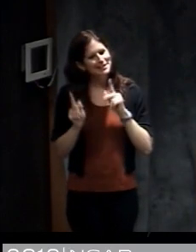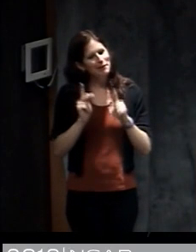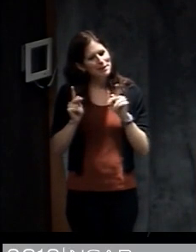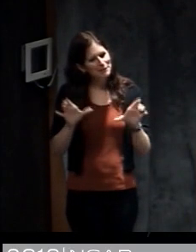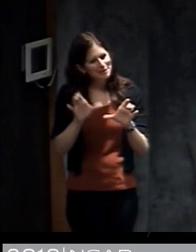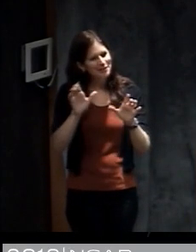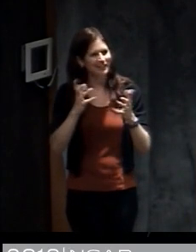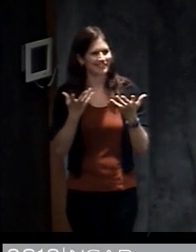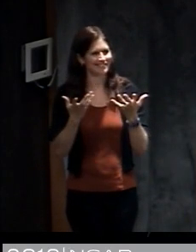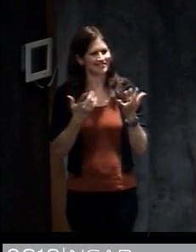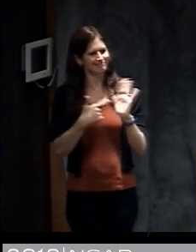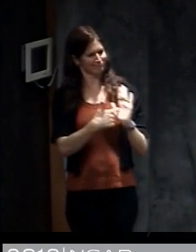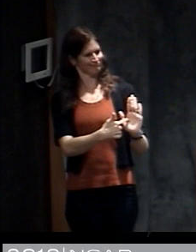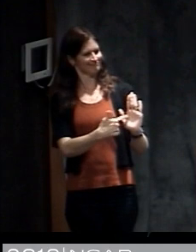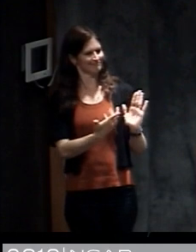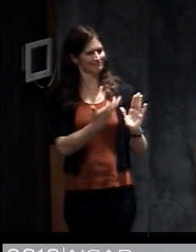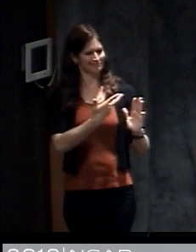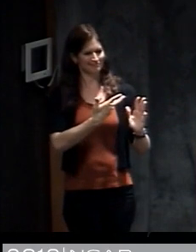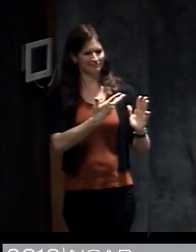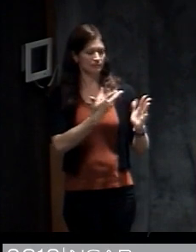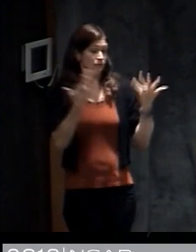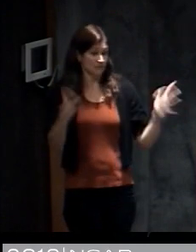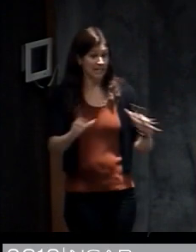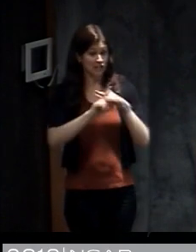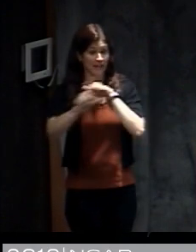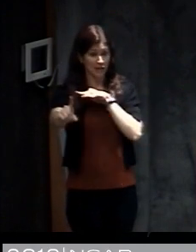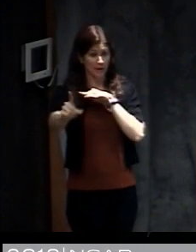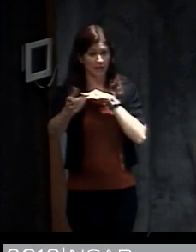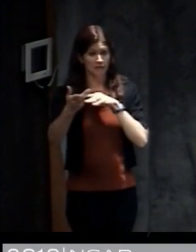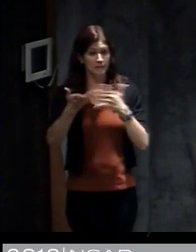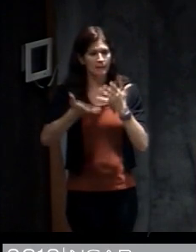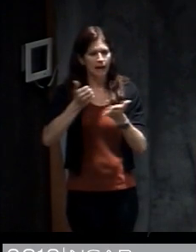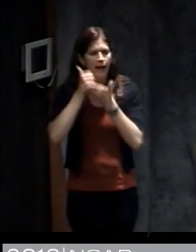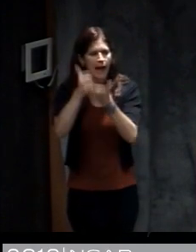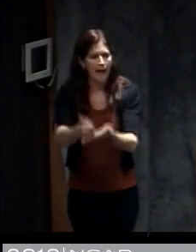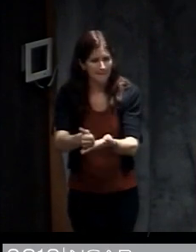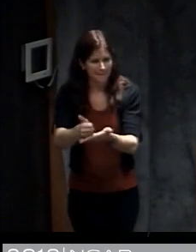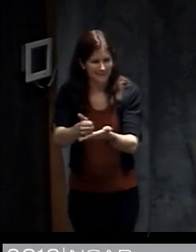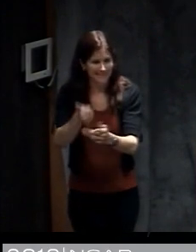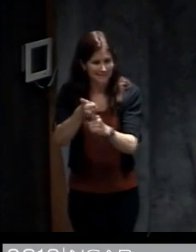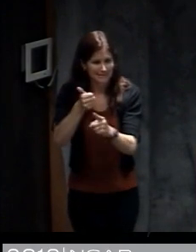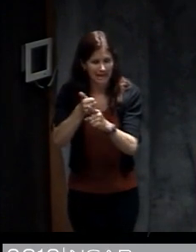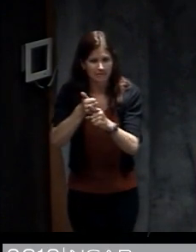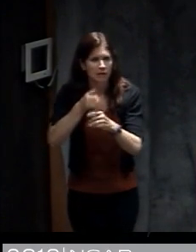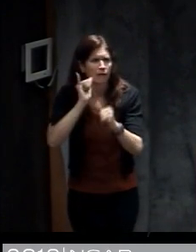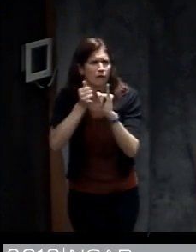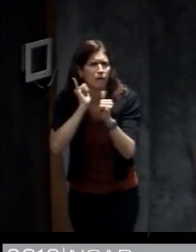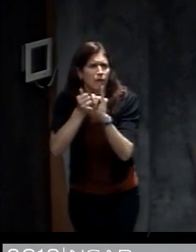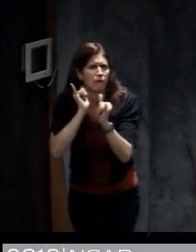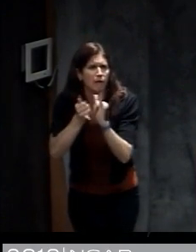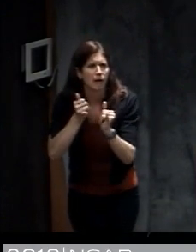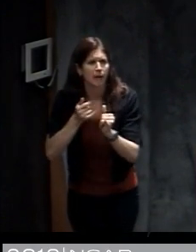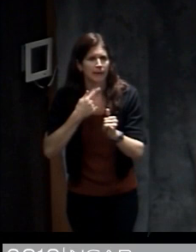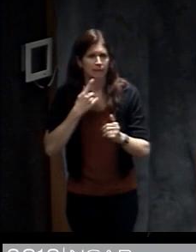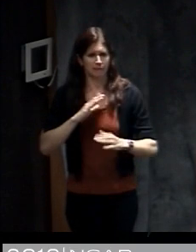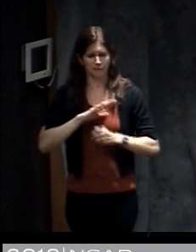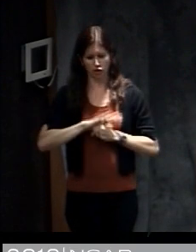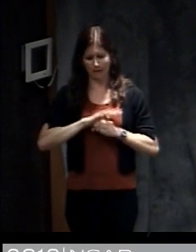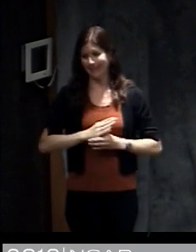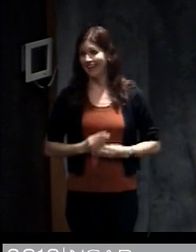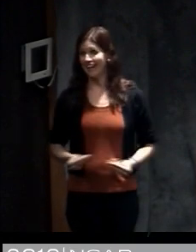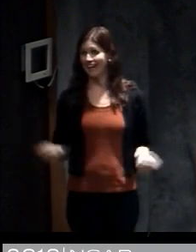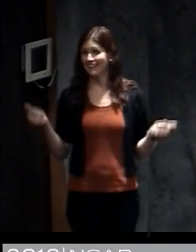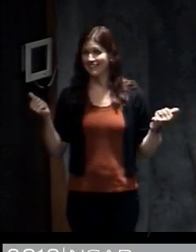other kinds of things where either they already have evacuated and they're trying to sort of help themselves cope with the stress created by their risk. Or in some cases,